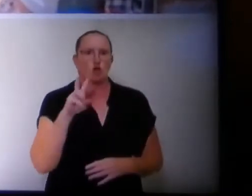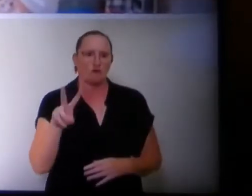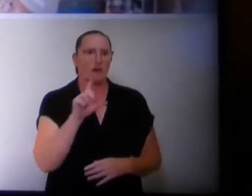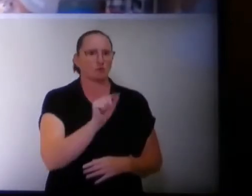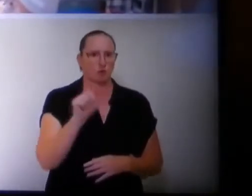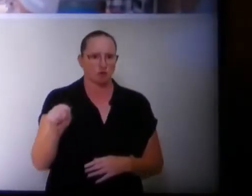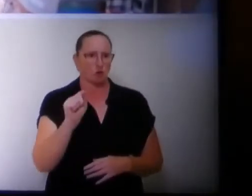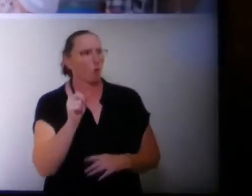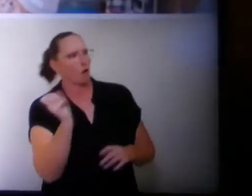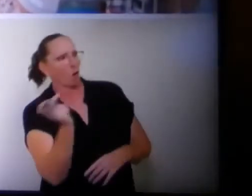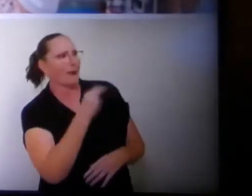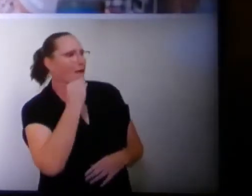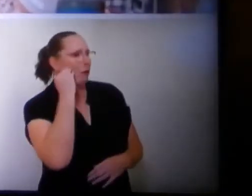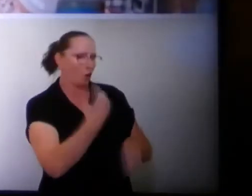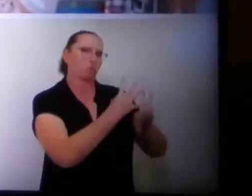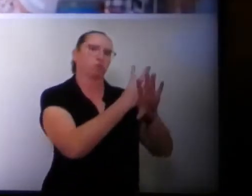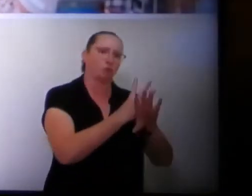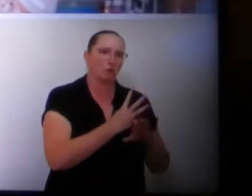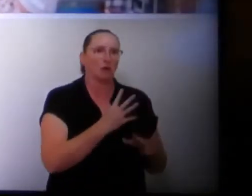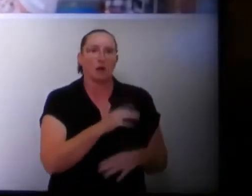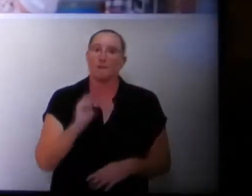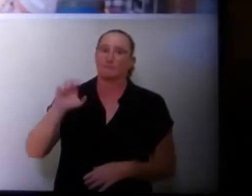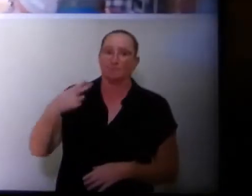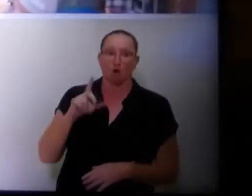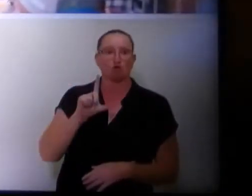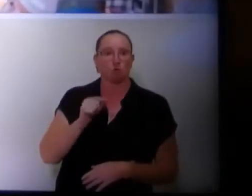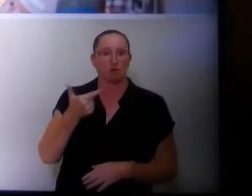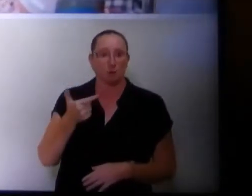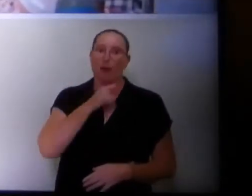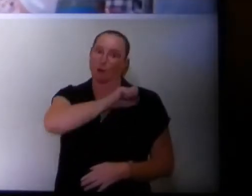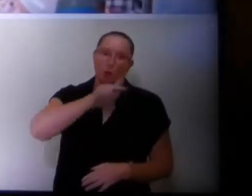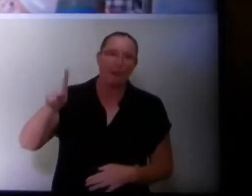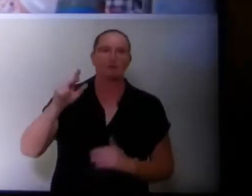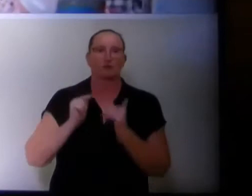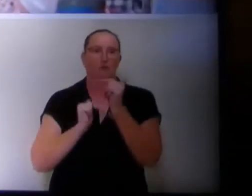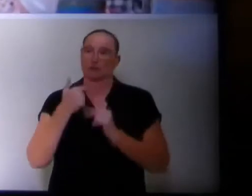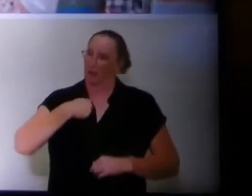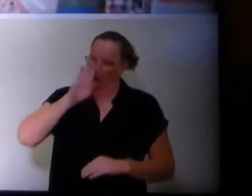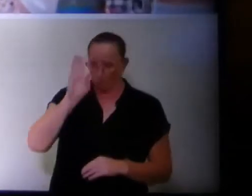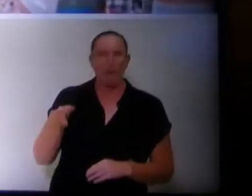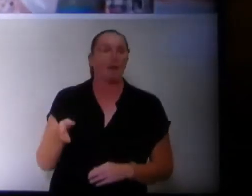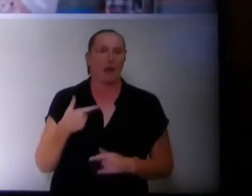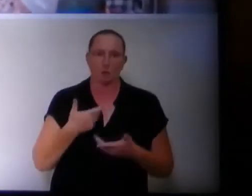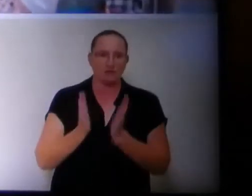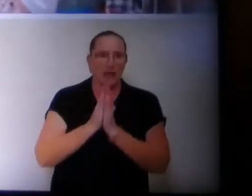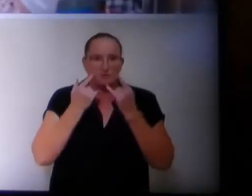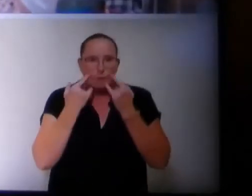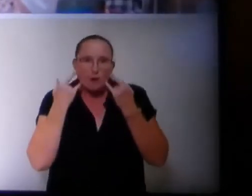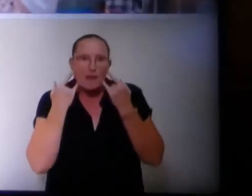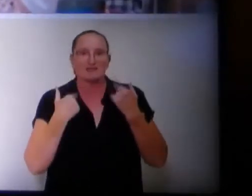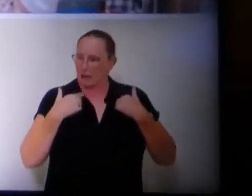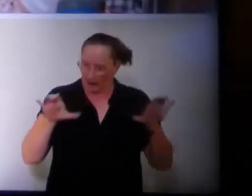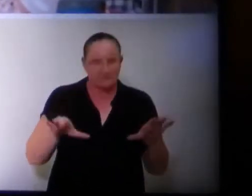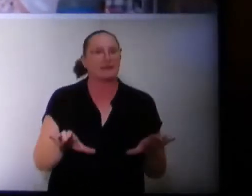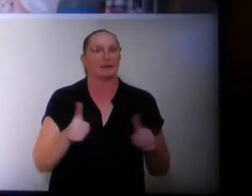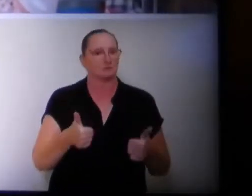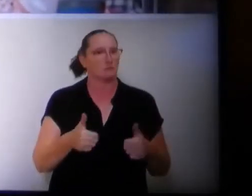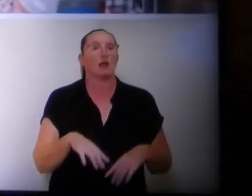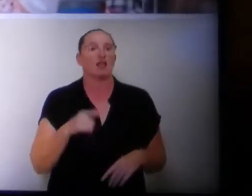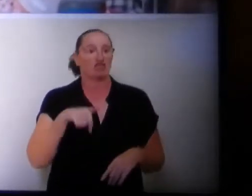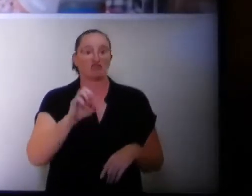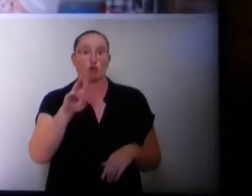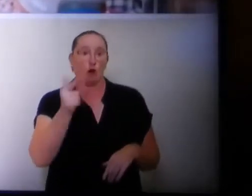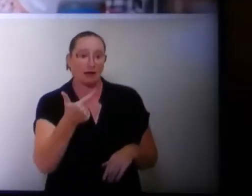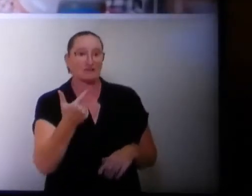go back home and provide online learning. I did. March 2021, I was told to return to the building. I went. I was asked to wear a mask. I did. This